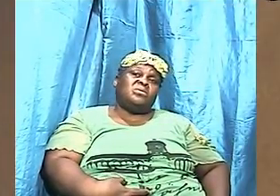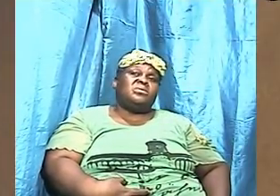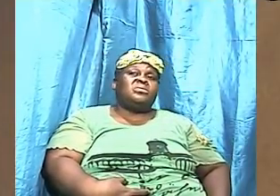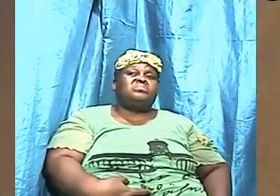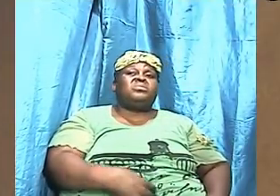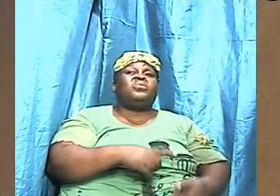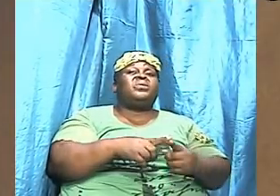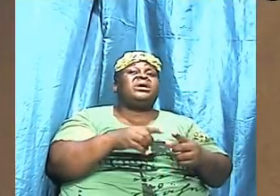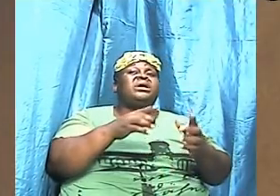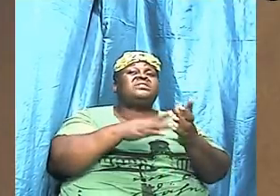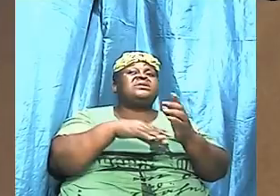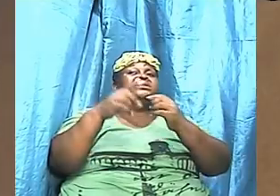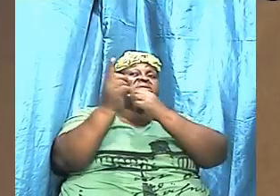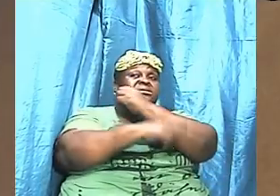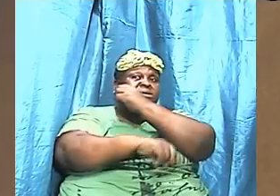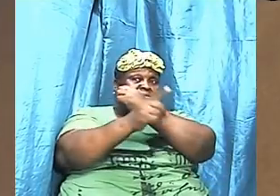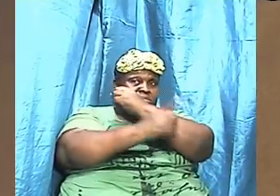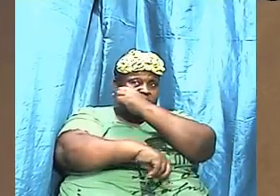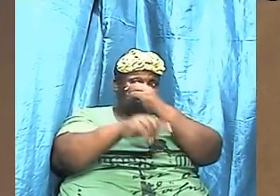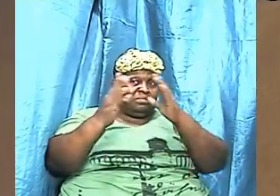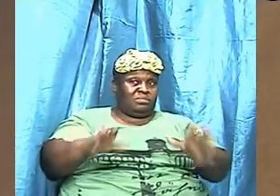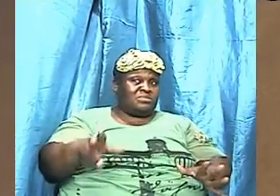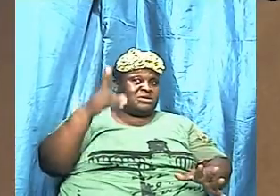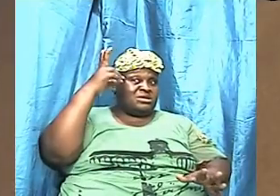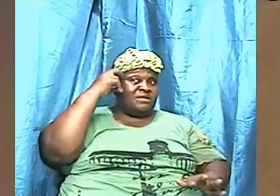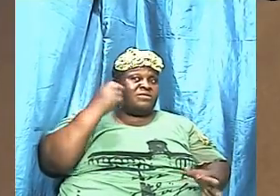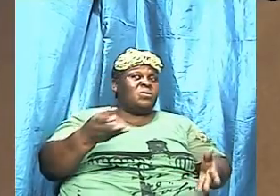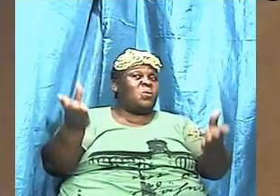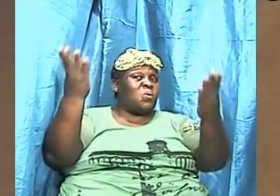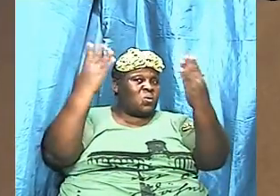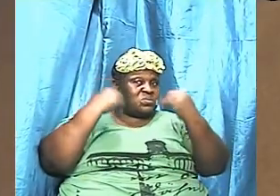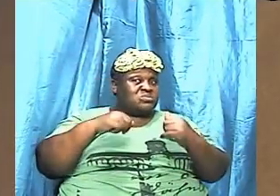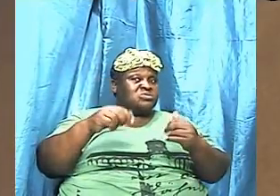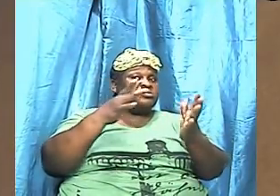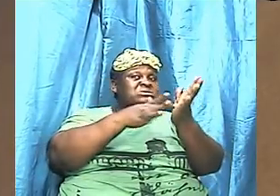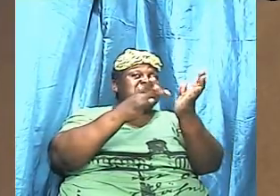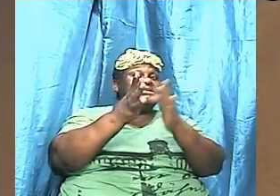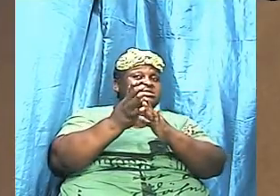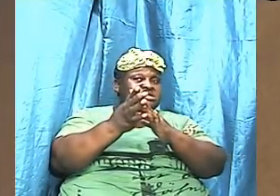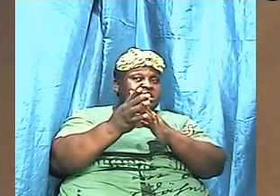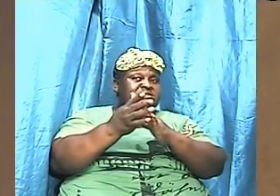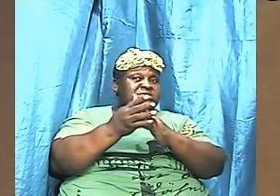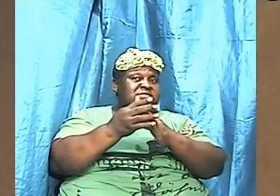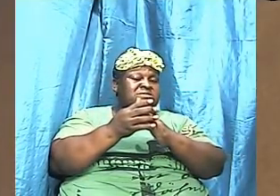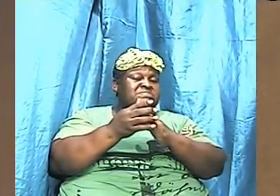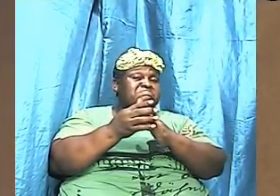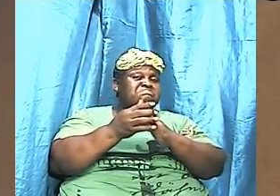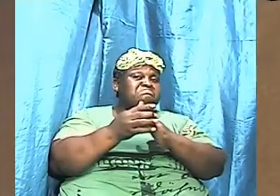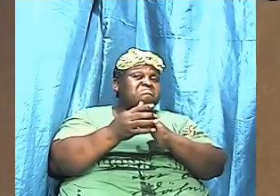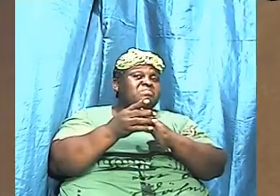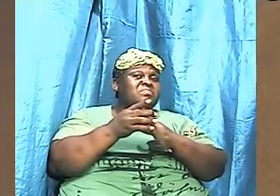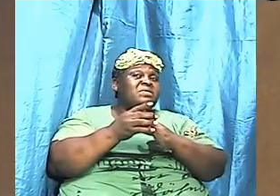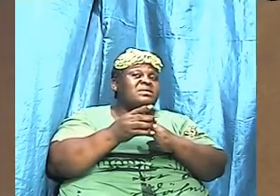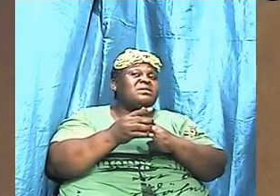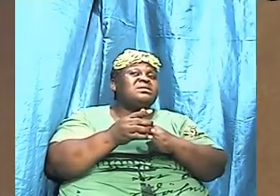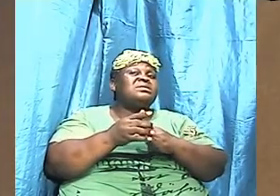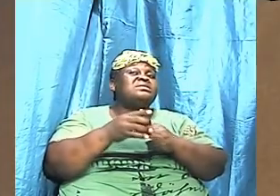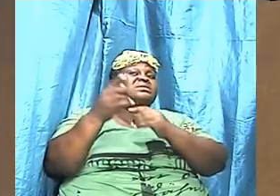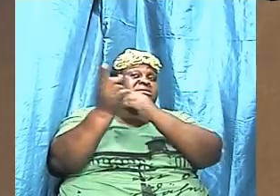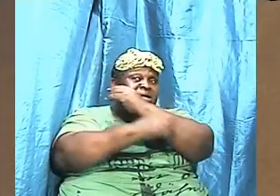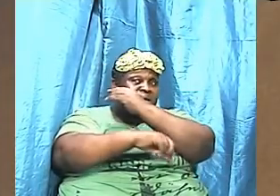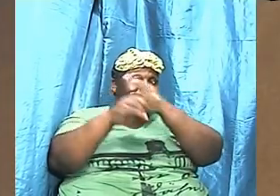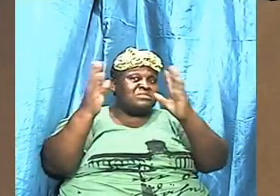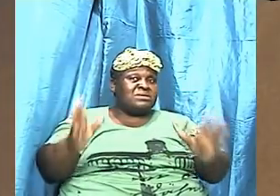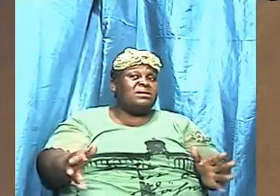and when the tempter came to him notice the tempter